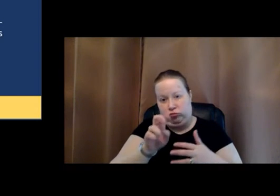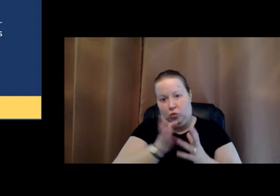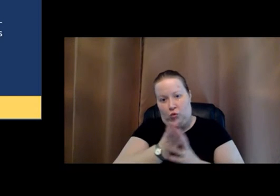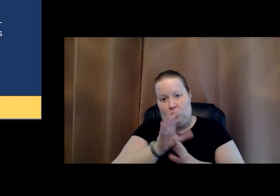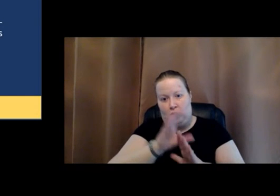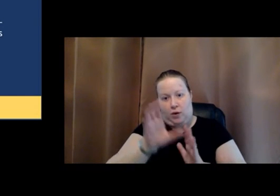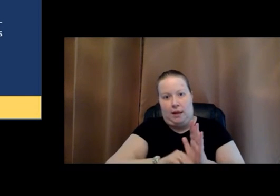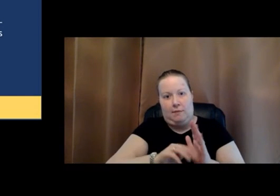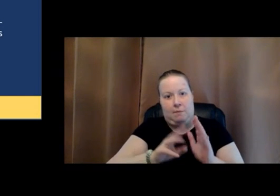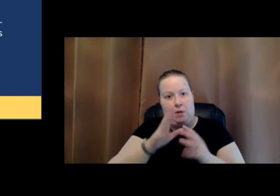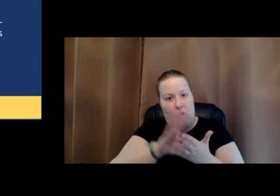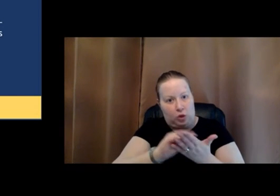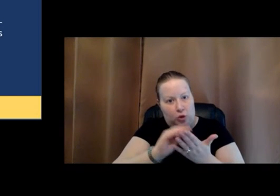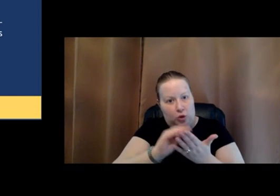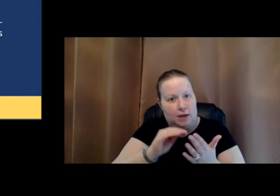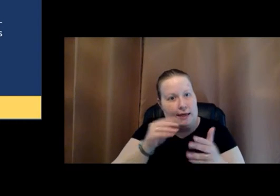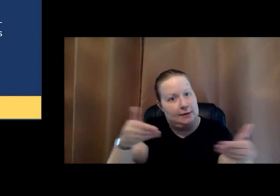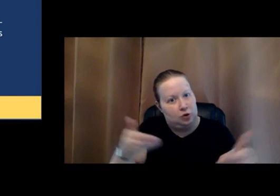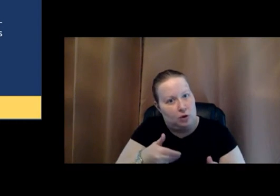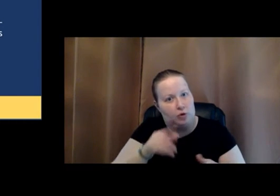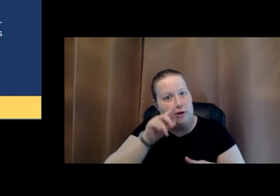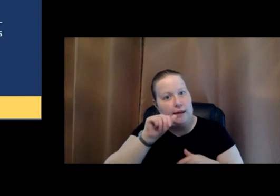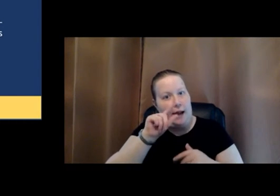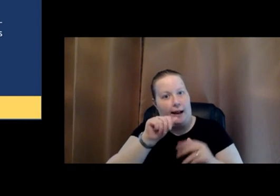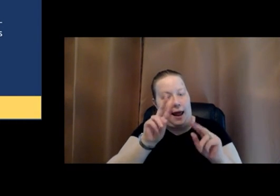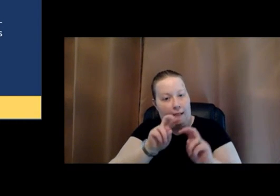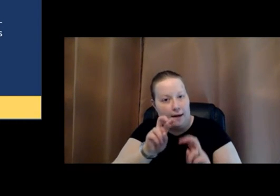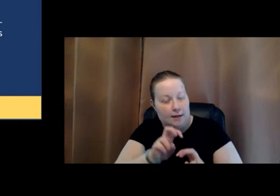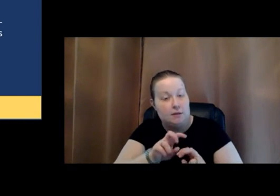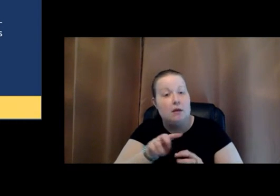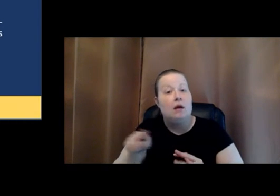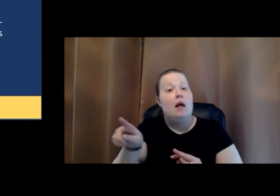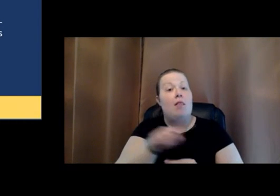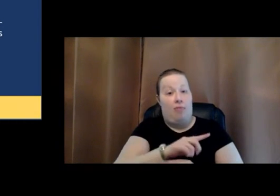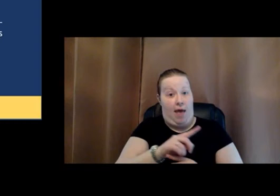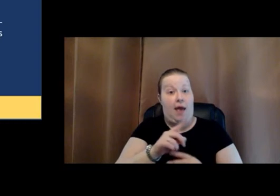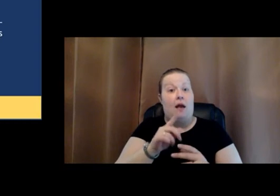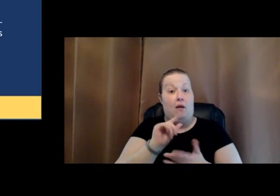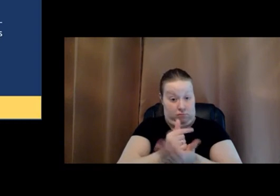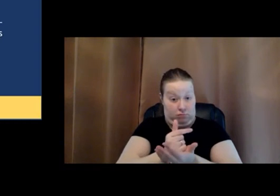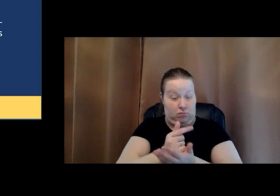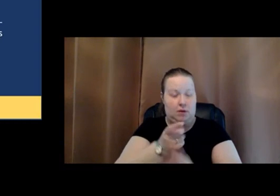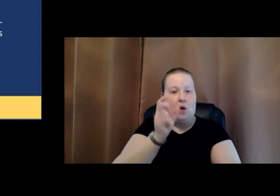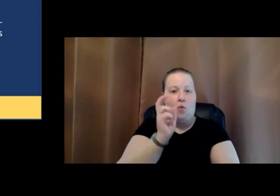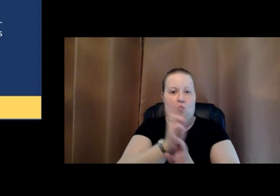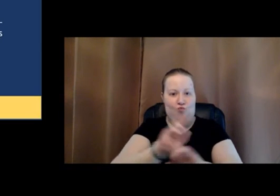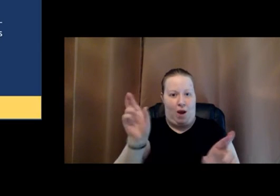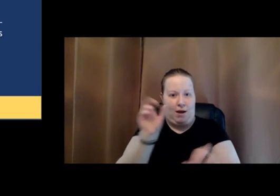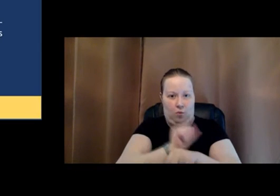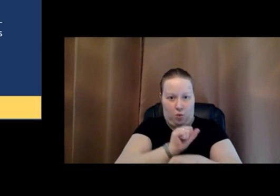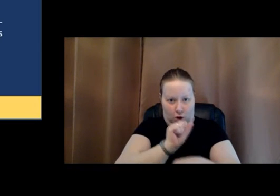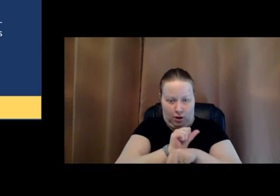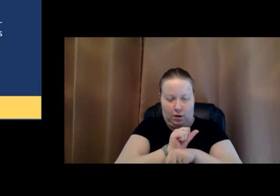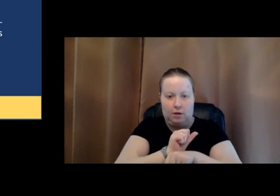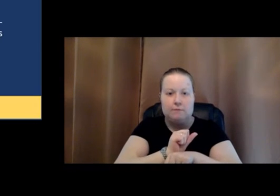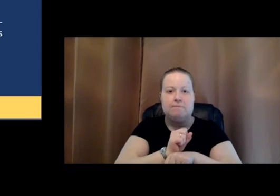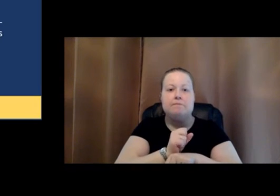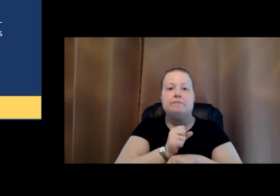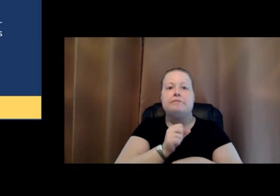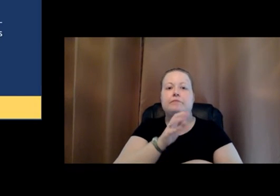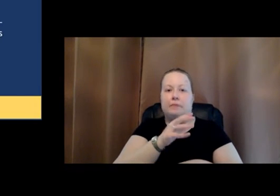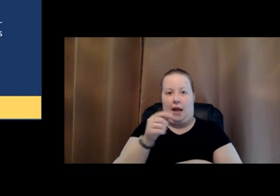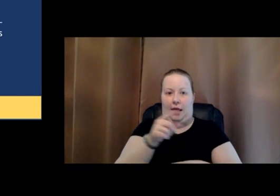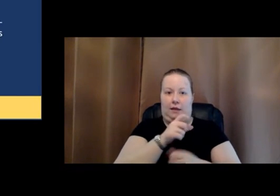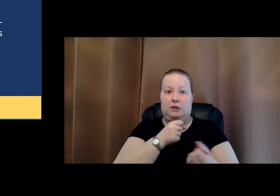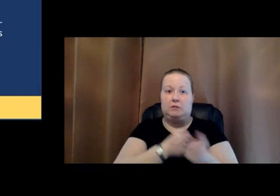introductory data analytics. The graduates are employment ready and the sponsors of the data science for all